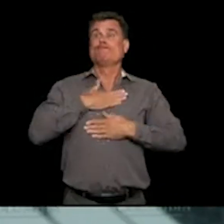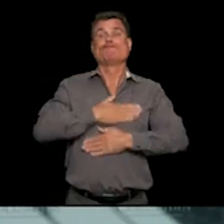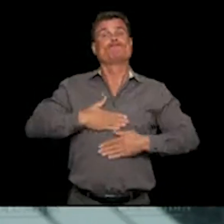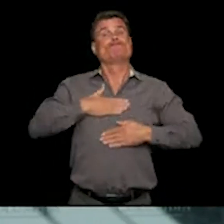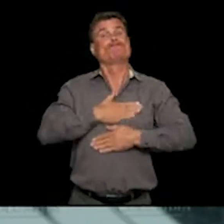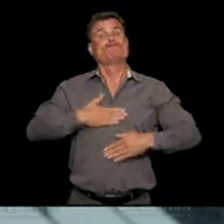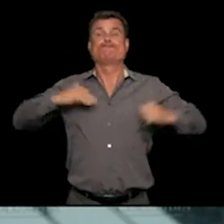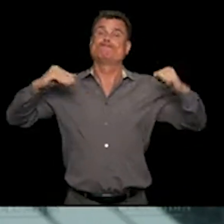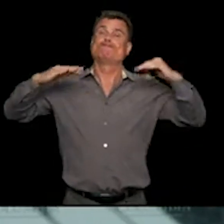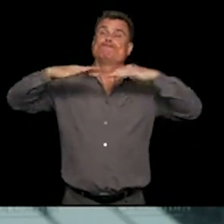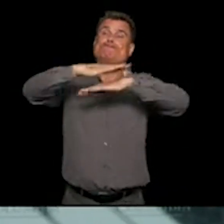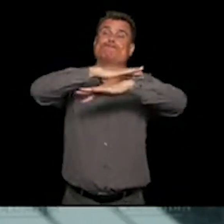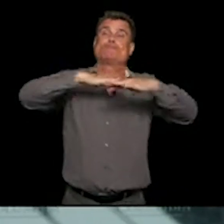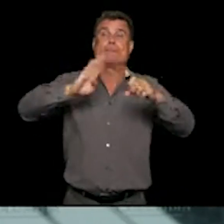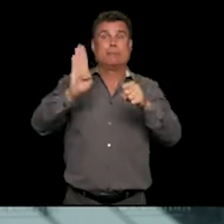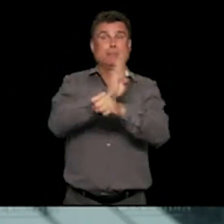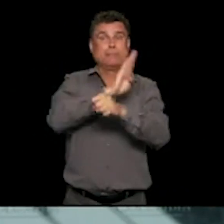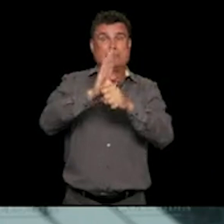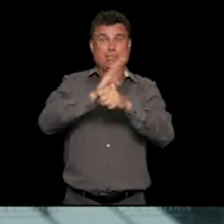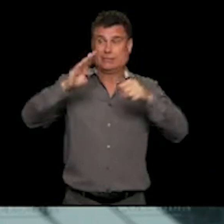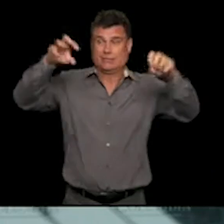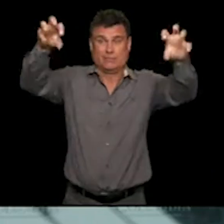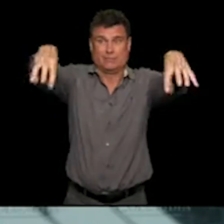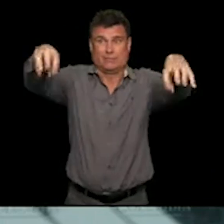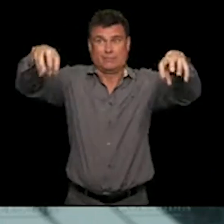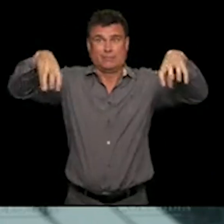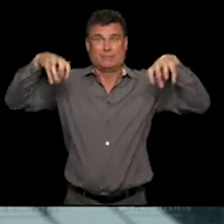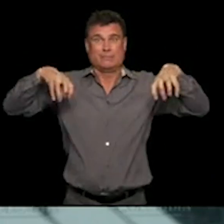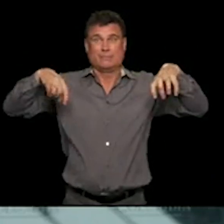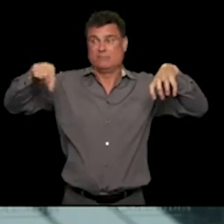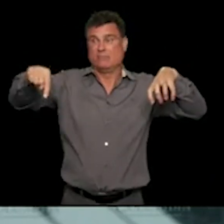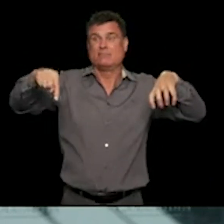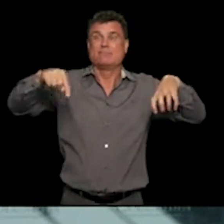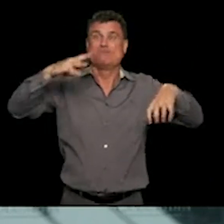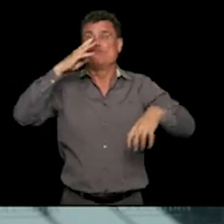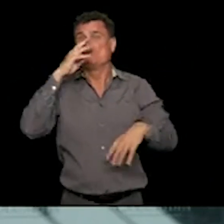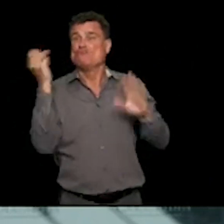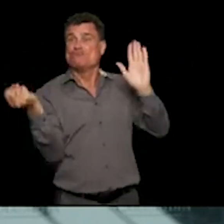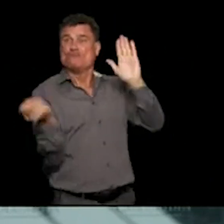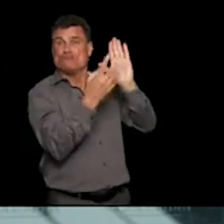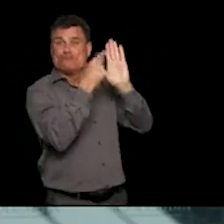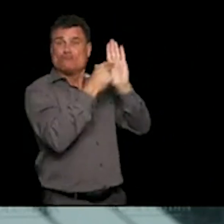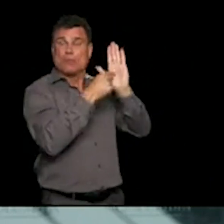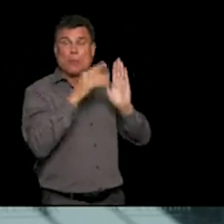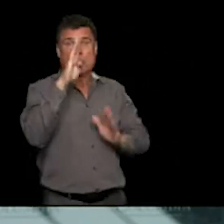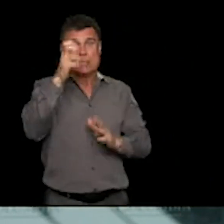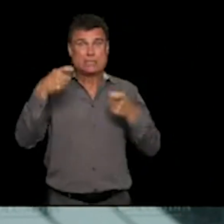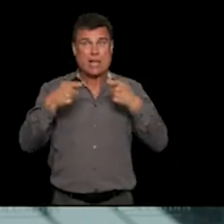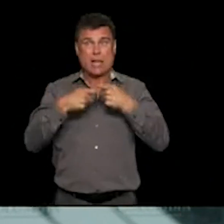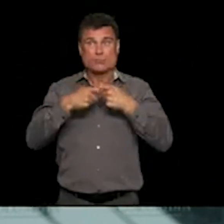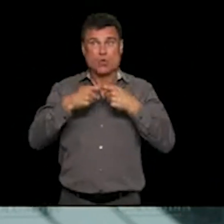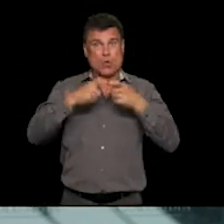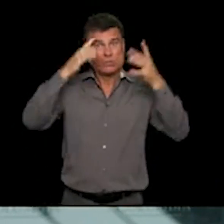orders that are already in place to deal with a situation like that. Thank you. next question comes from Bob Mackin, Breaker News.